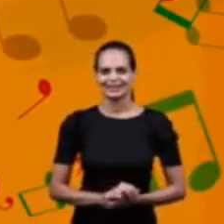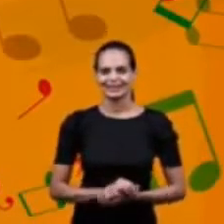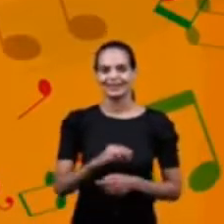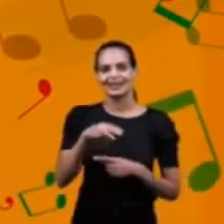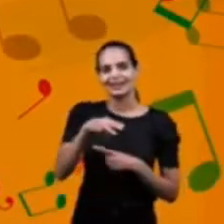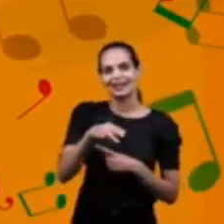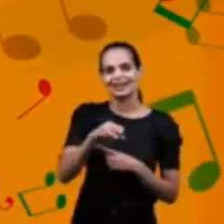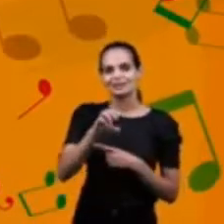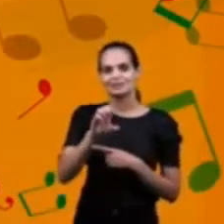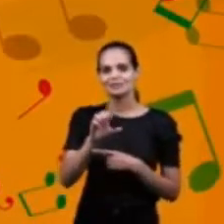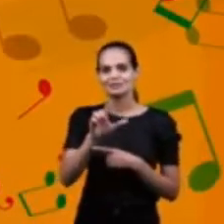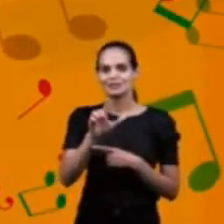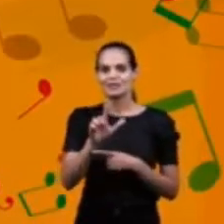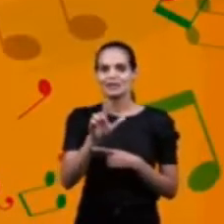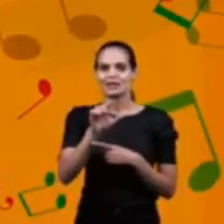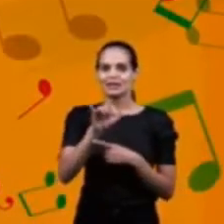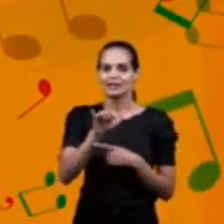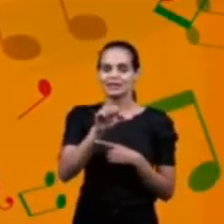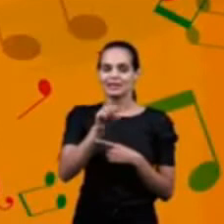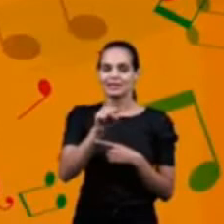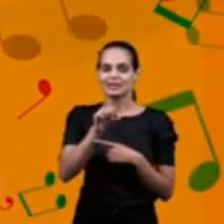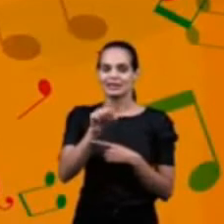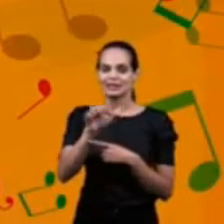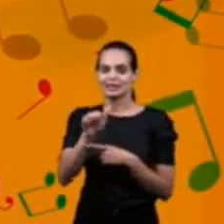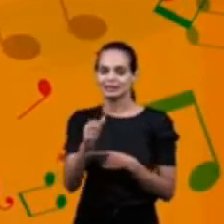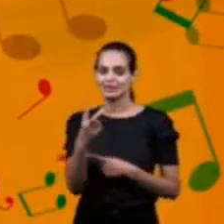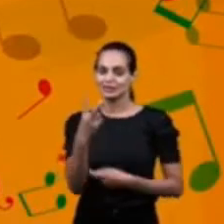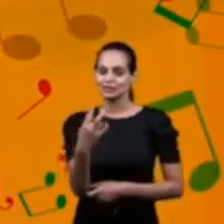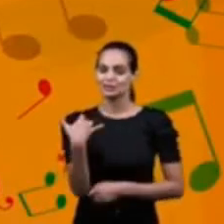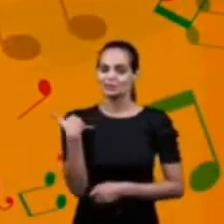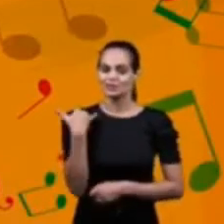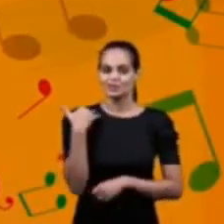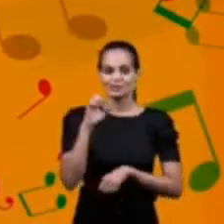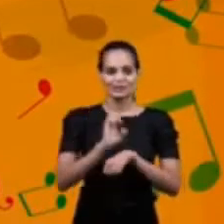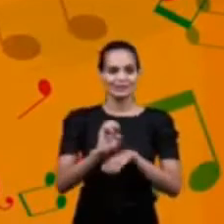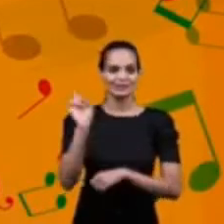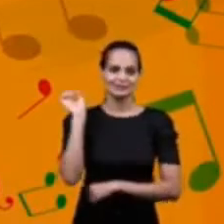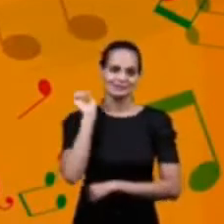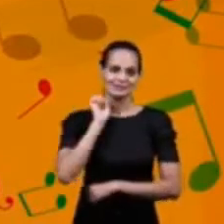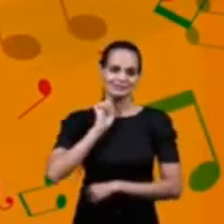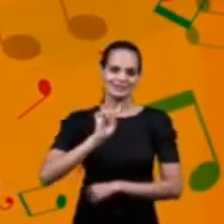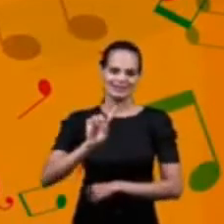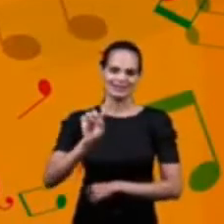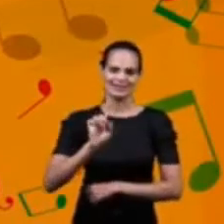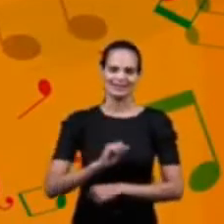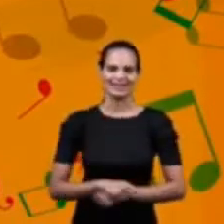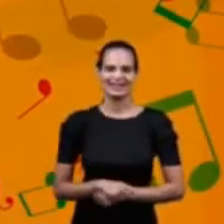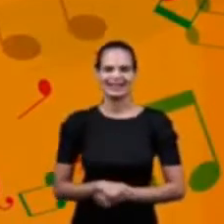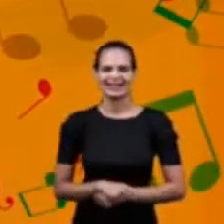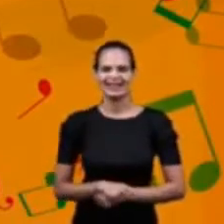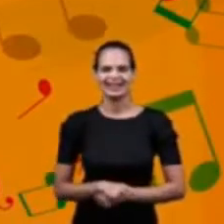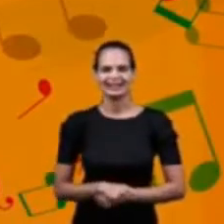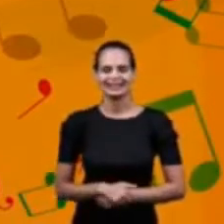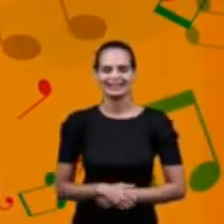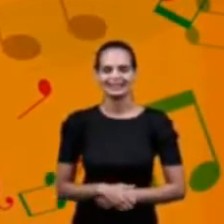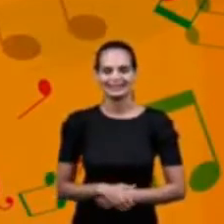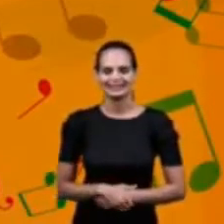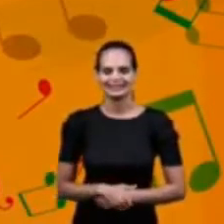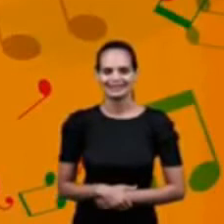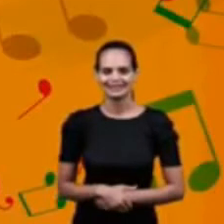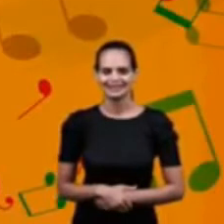Melissa tem 2 anos de Contagem, Minas Gerais. Melissa is 2 years old, and she's from